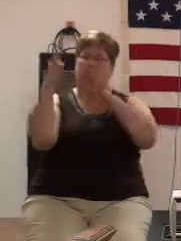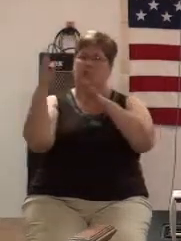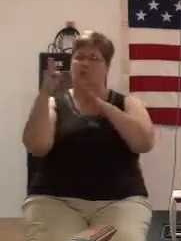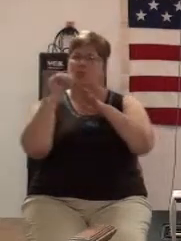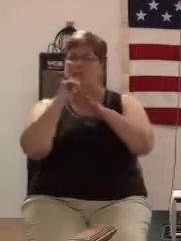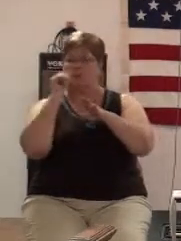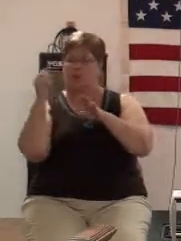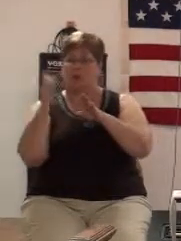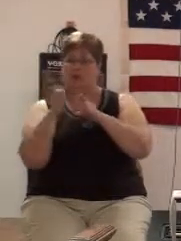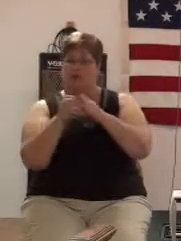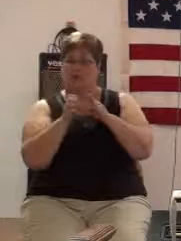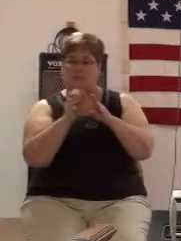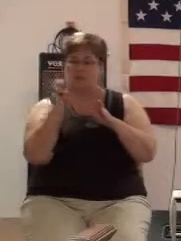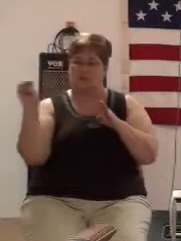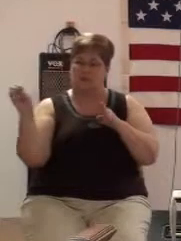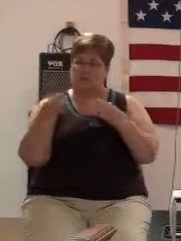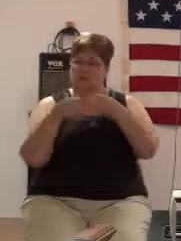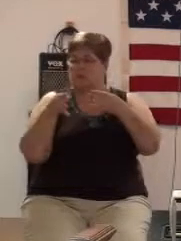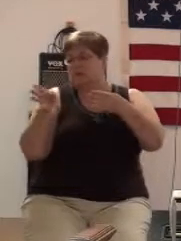eastern gate.